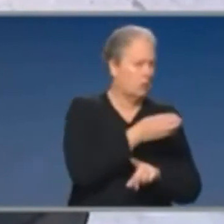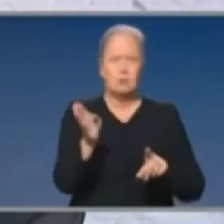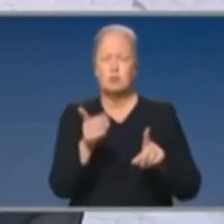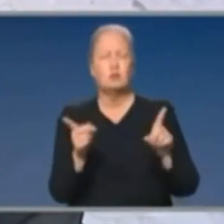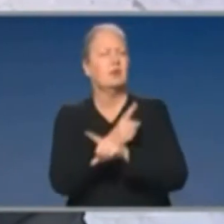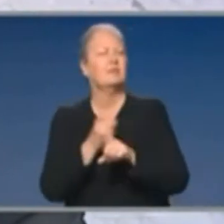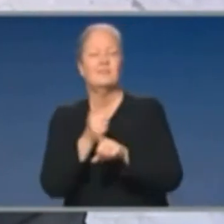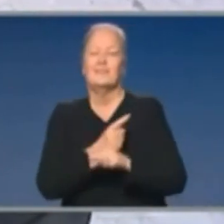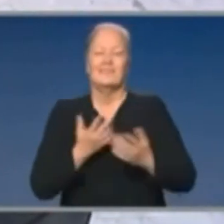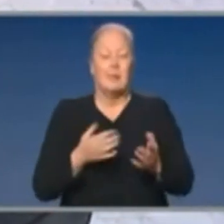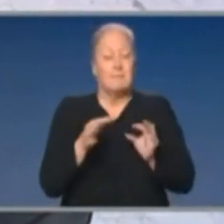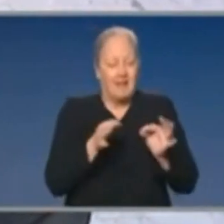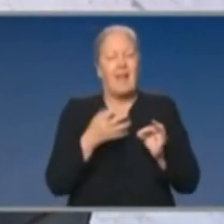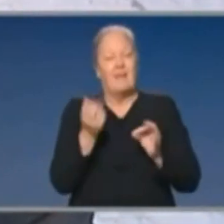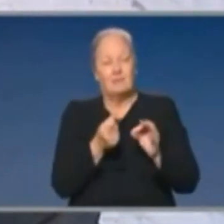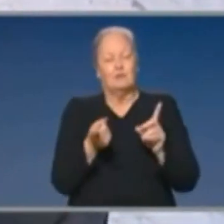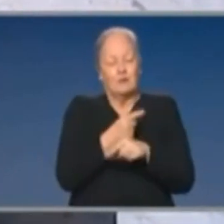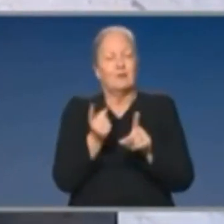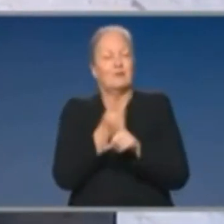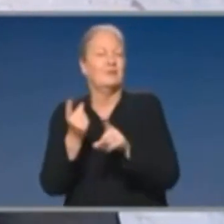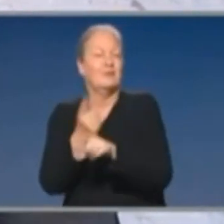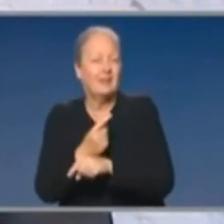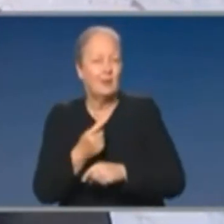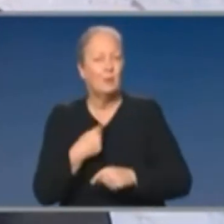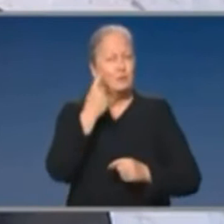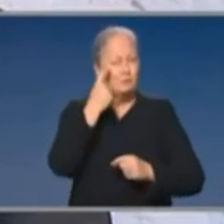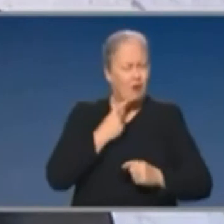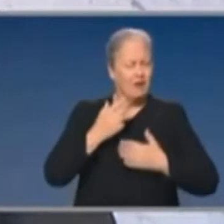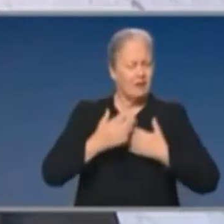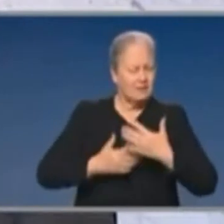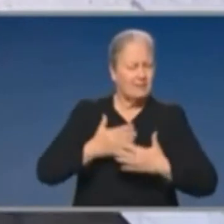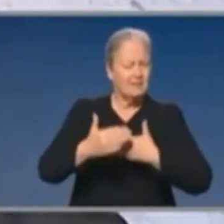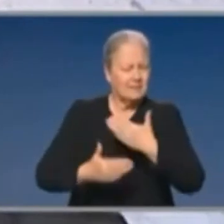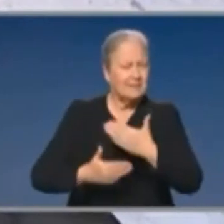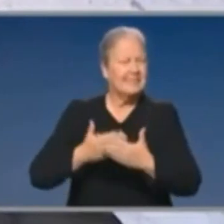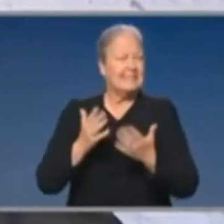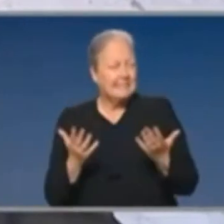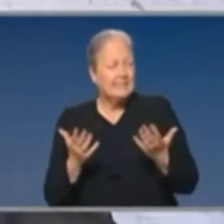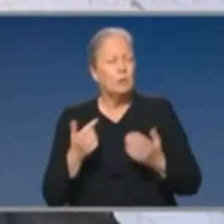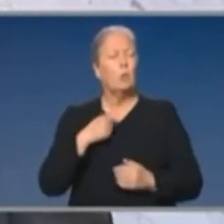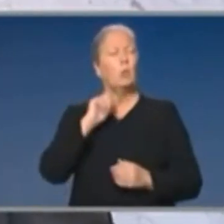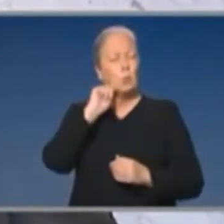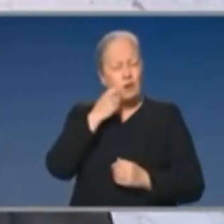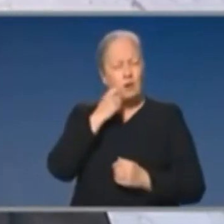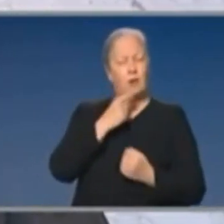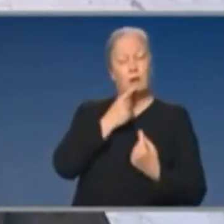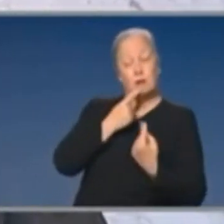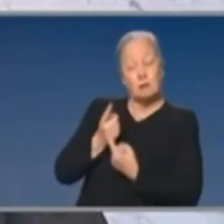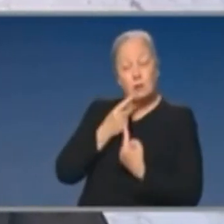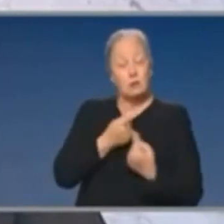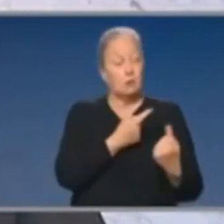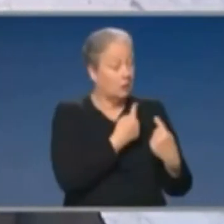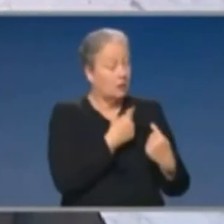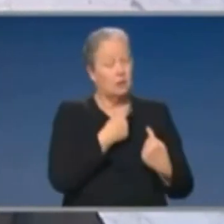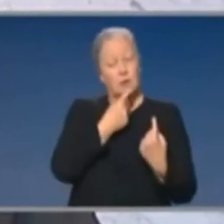ensure that they can get their plans as close as close to where we hope they can be. So we'll provide that constructive feedback and we'll